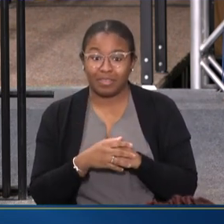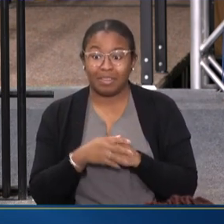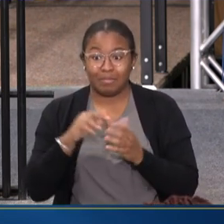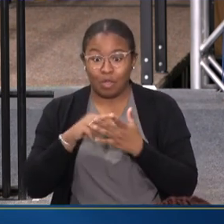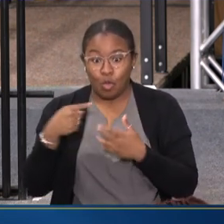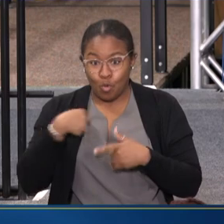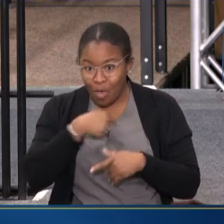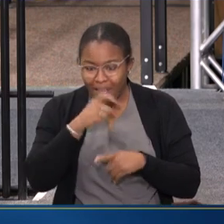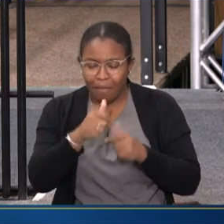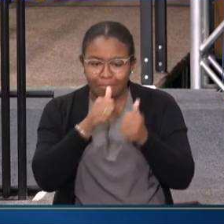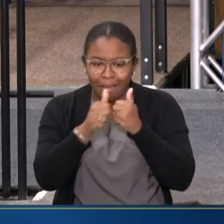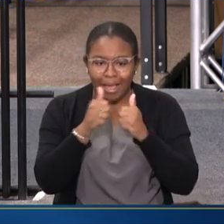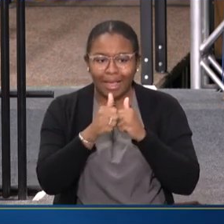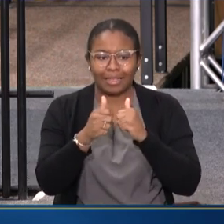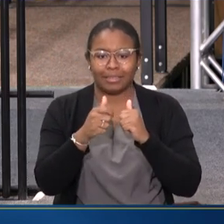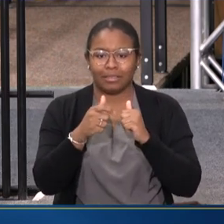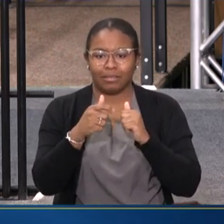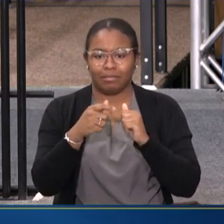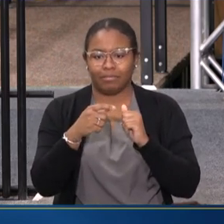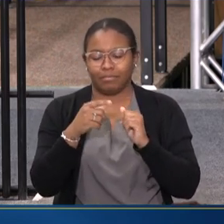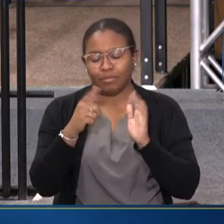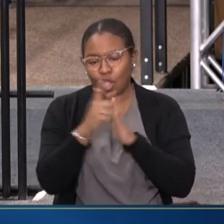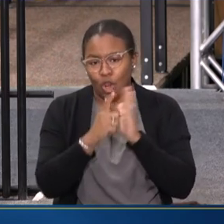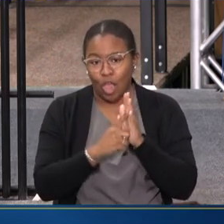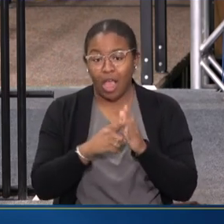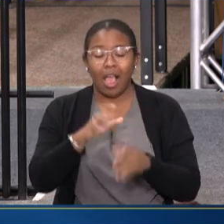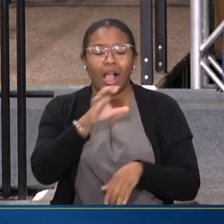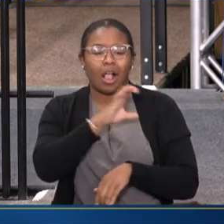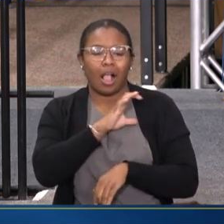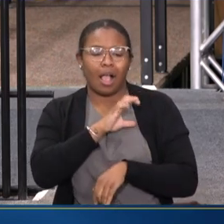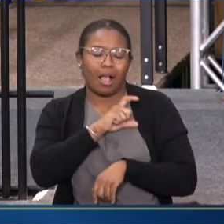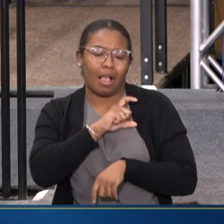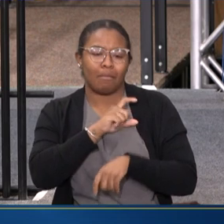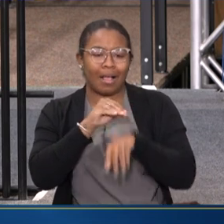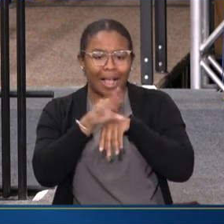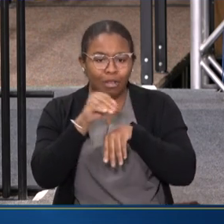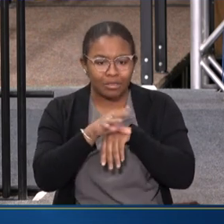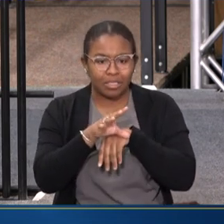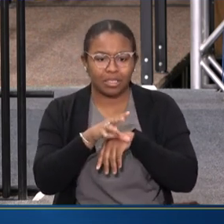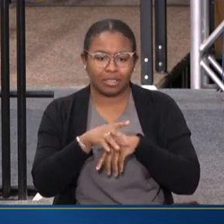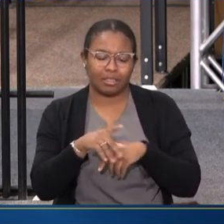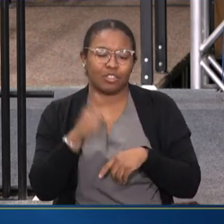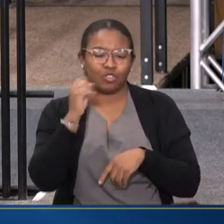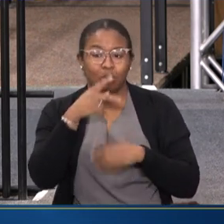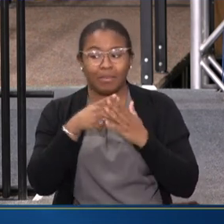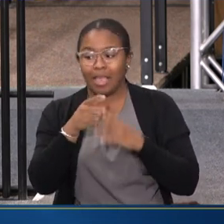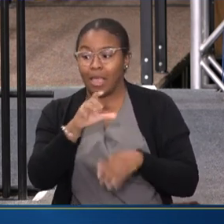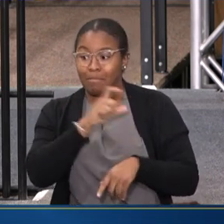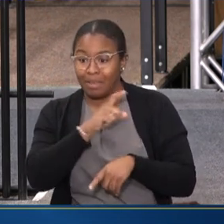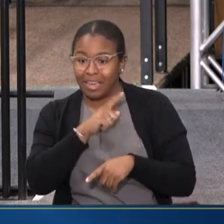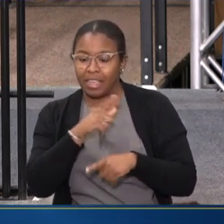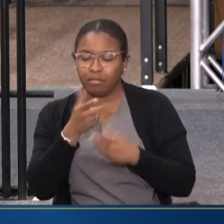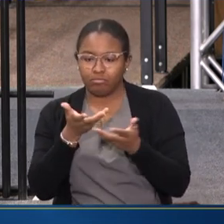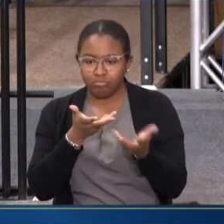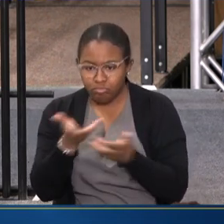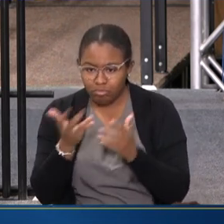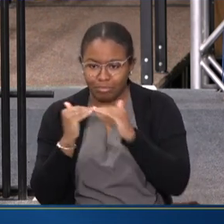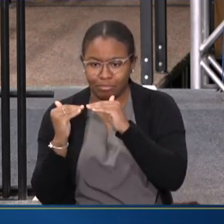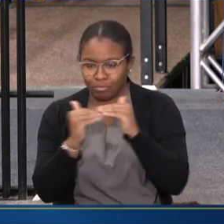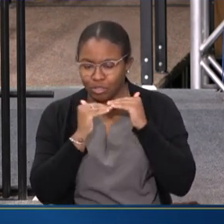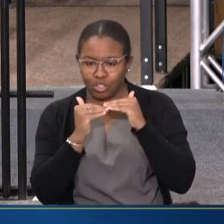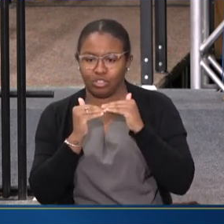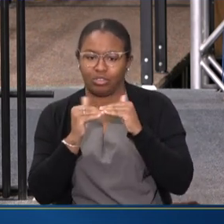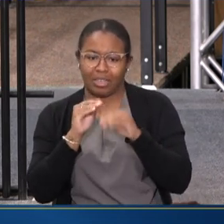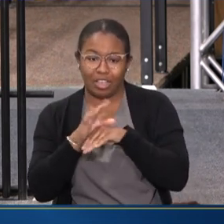WE PASSED BILLS LIKE THE COPS COUNSELING BILL. COPS COUNSELING GAVE POLICEMAN CONFIDENTIAL PEER-TO-PEER COUNSELING. I LOST A